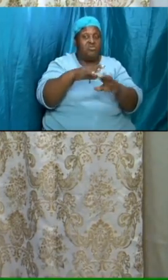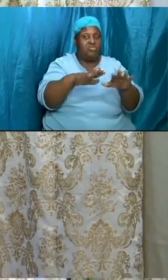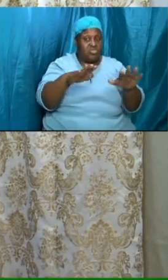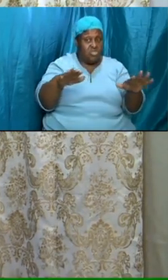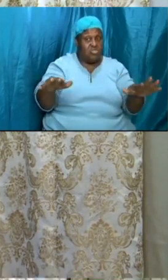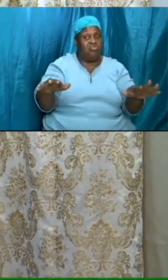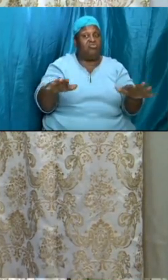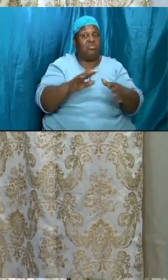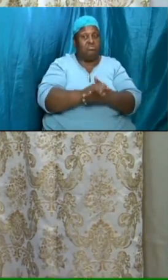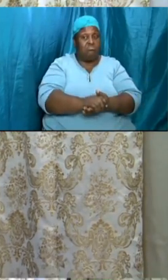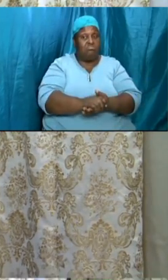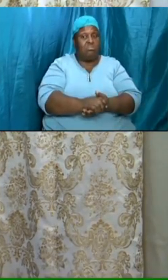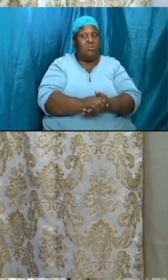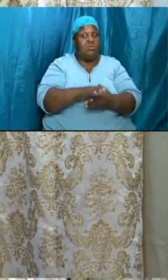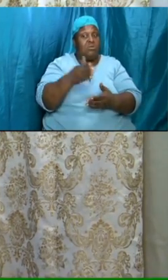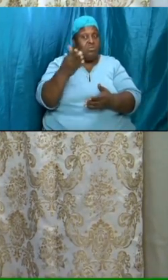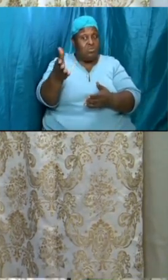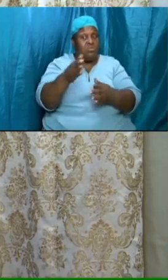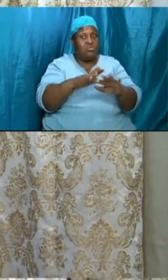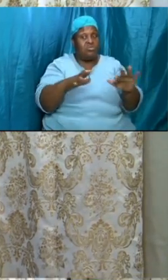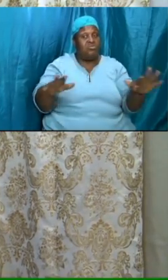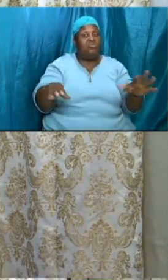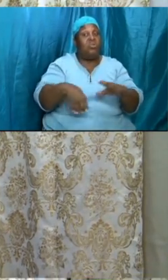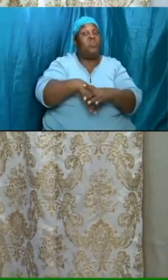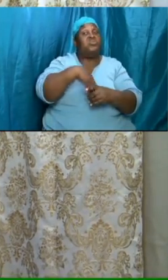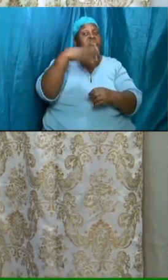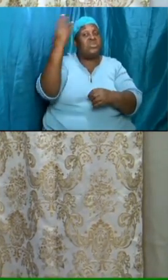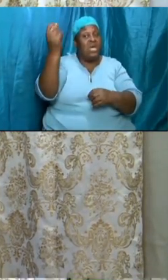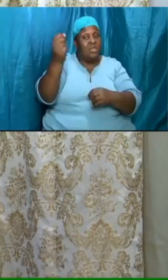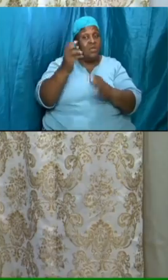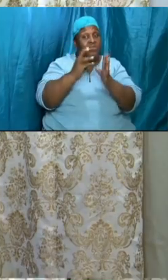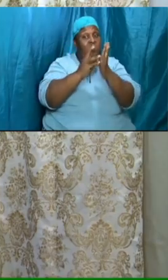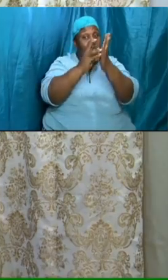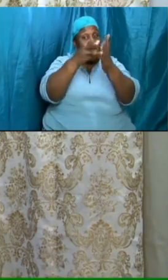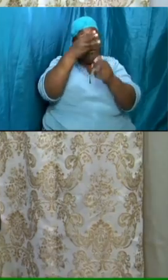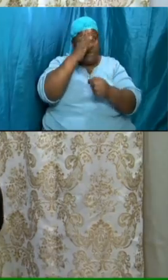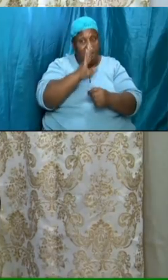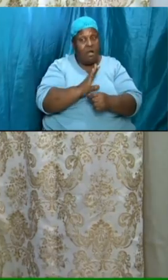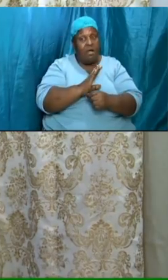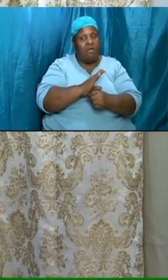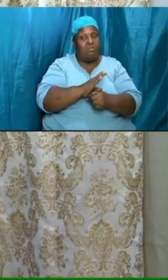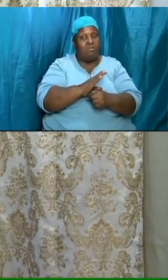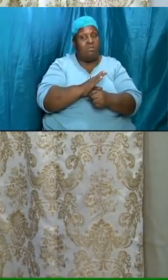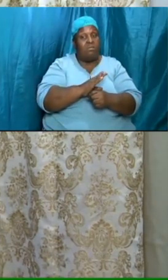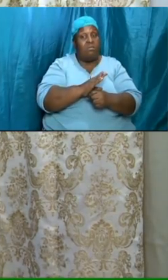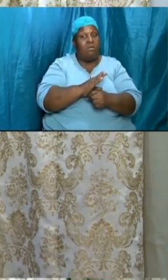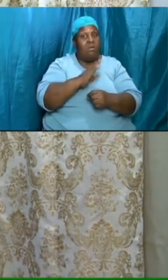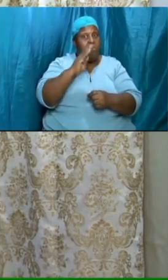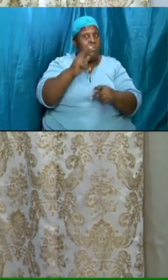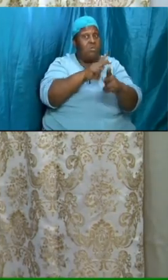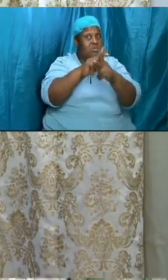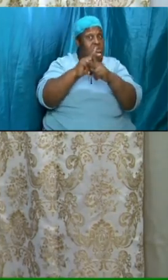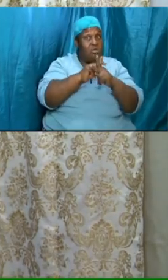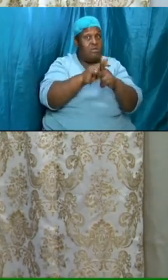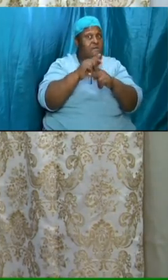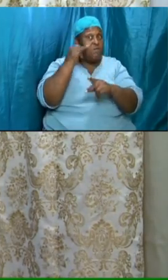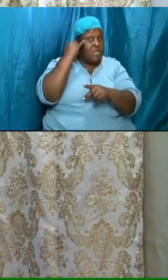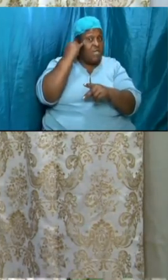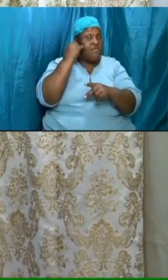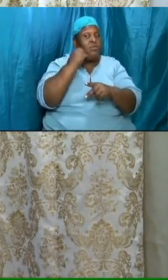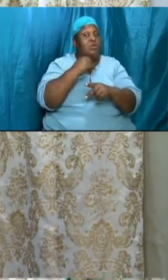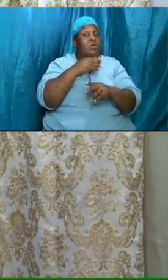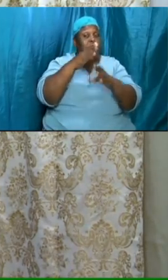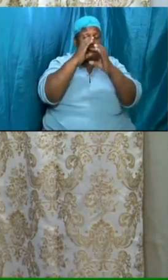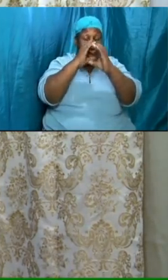outside of the will of god by virtue of how we are working with our parents be careful if the trumpet come and we